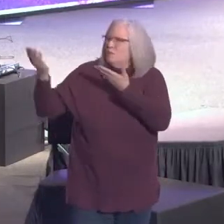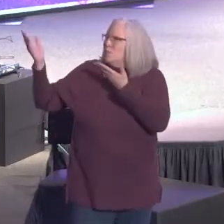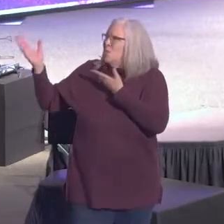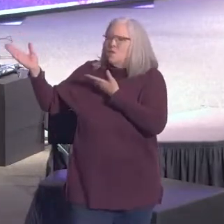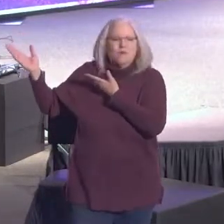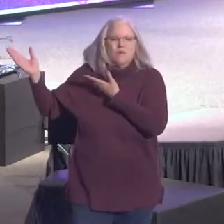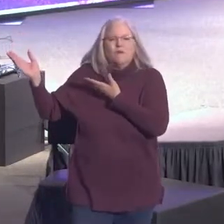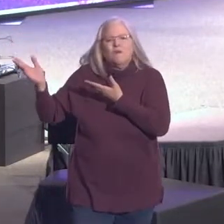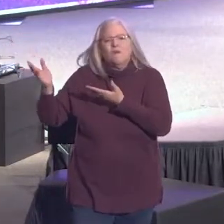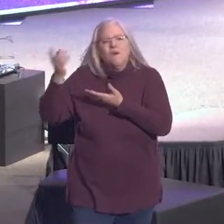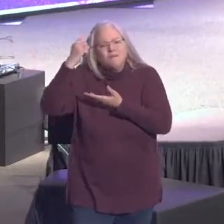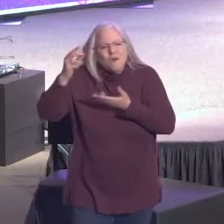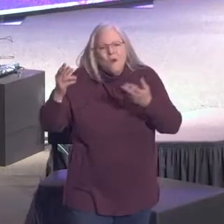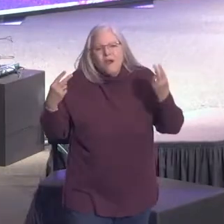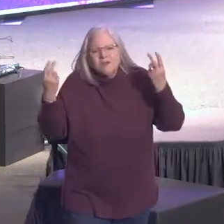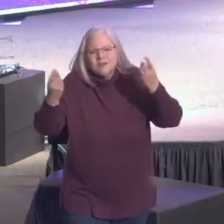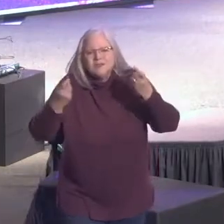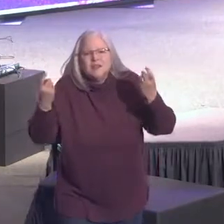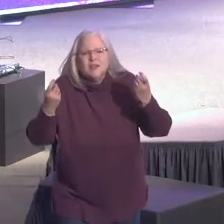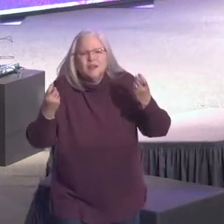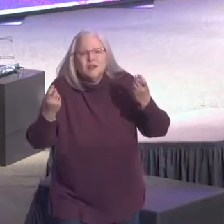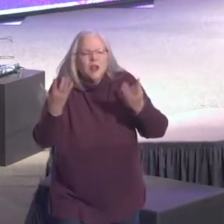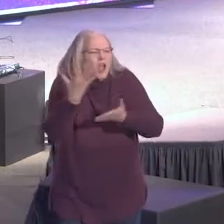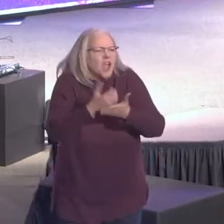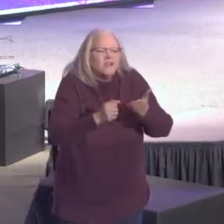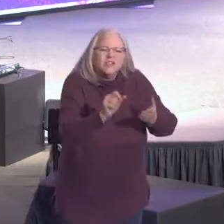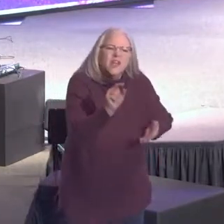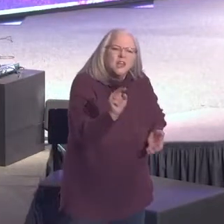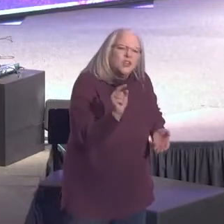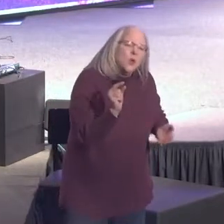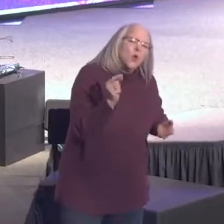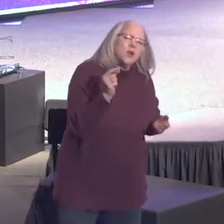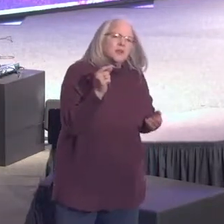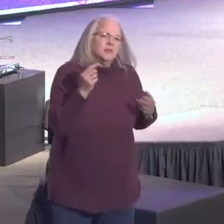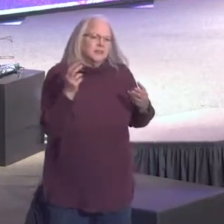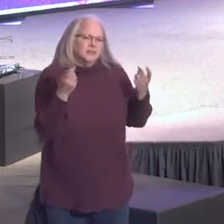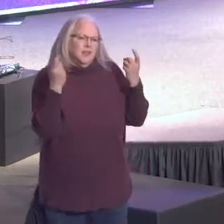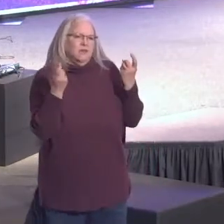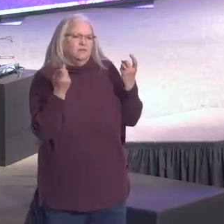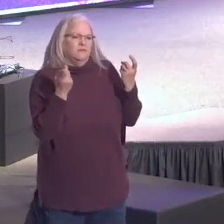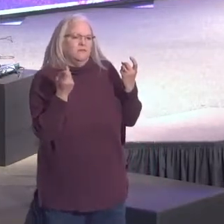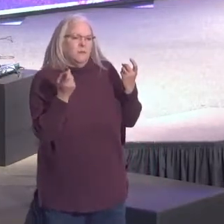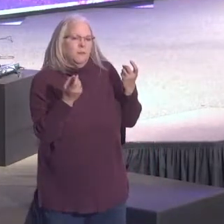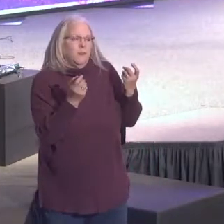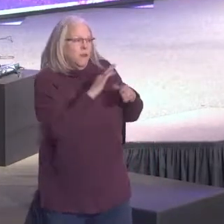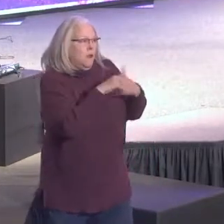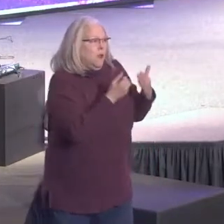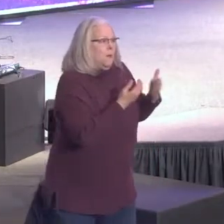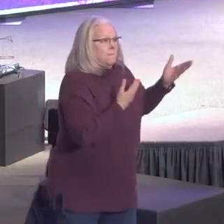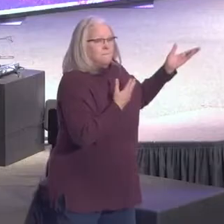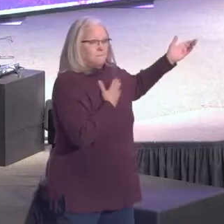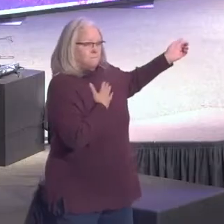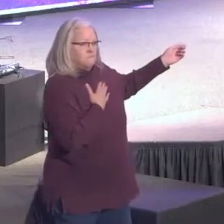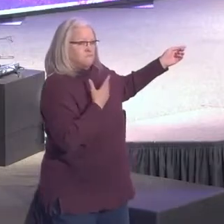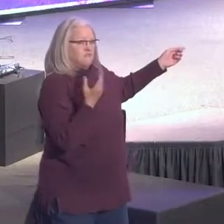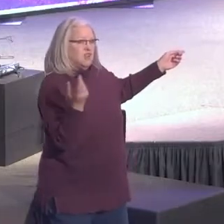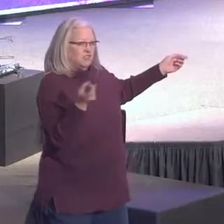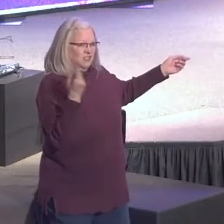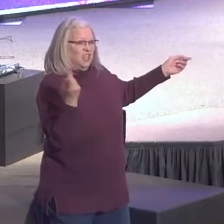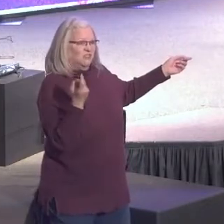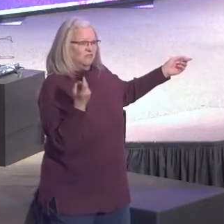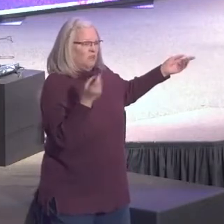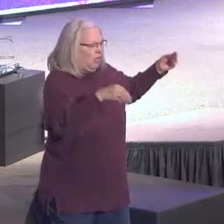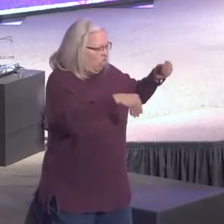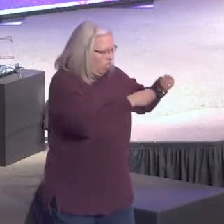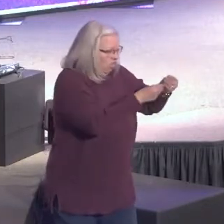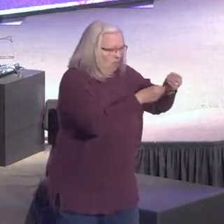for our sin. If you took all of your sin, all of my sin, and